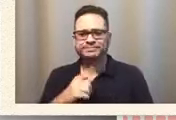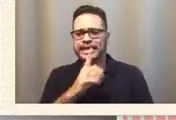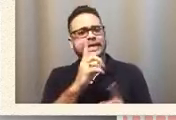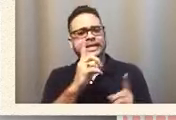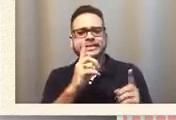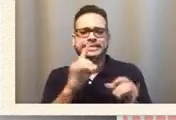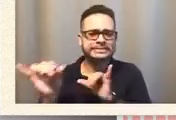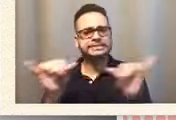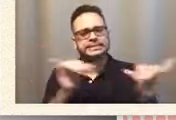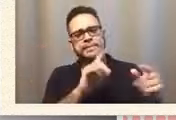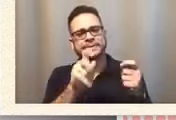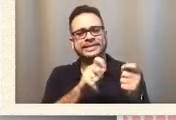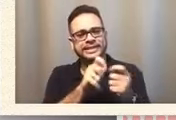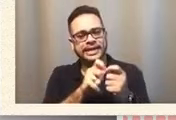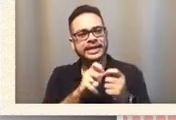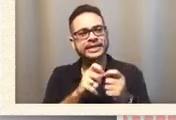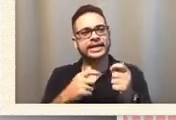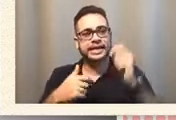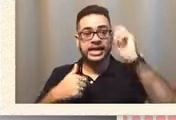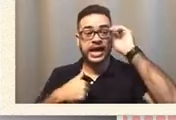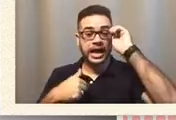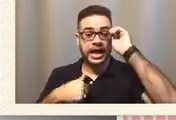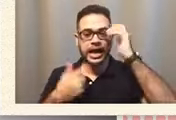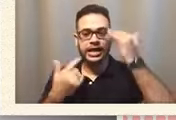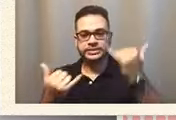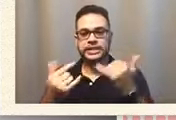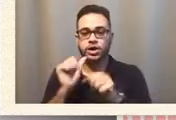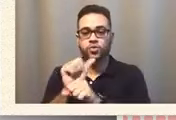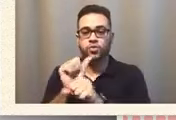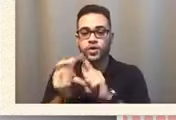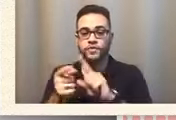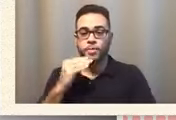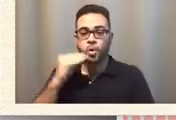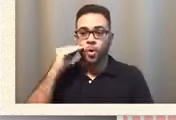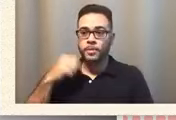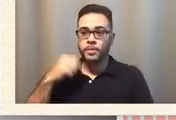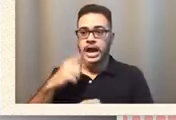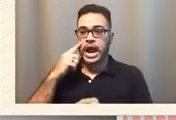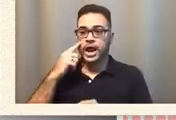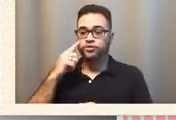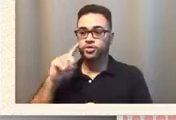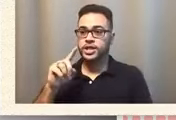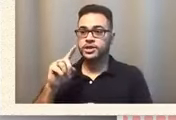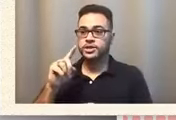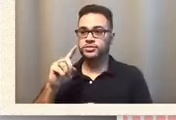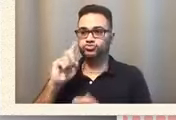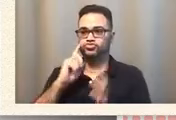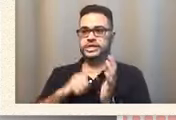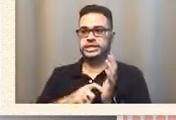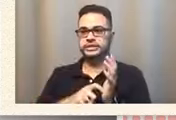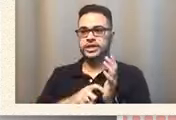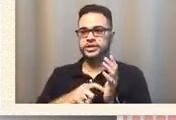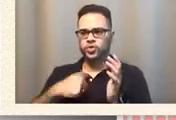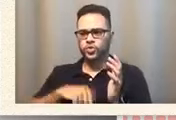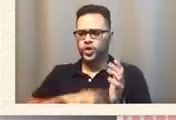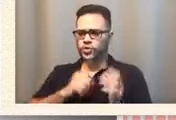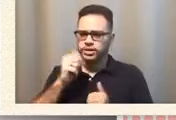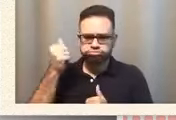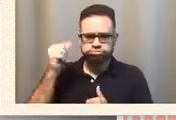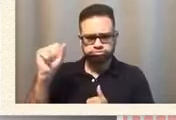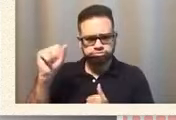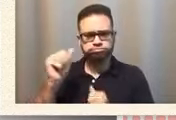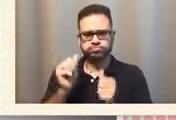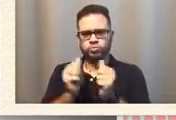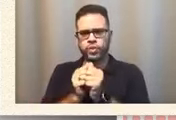actually got to work for from home and i realized how resilient we are in crisis which is really crazy